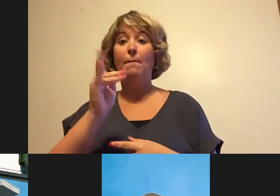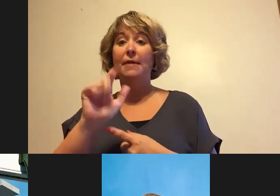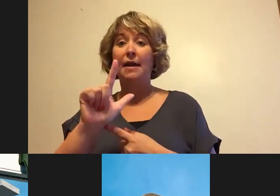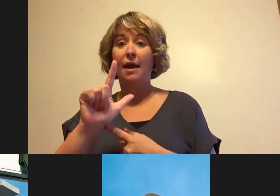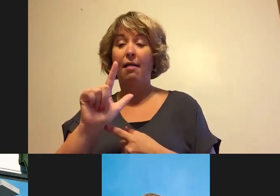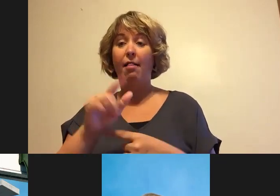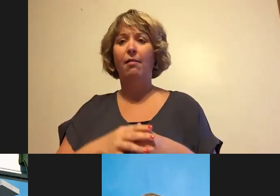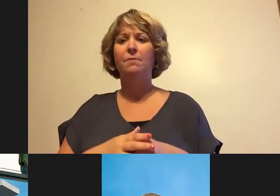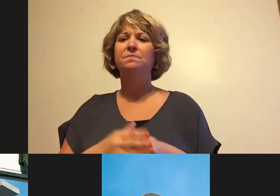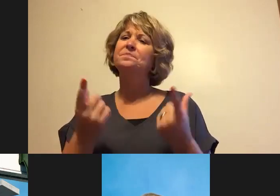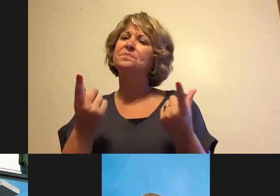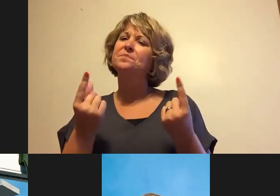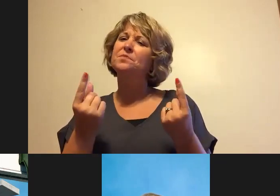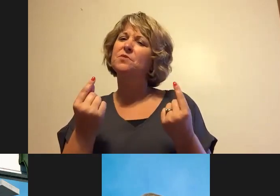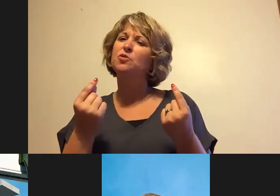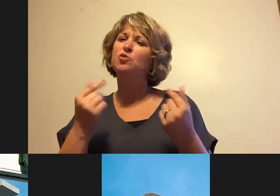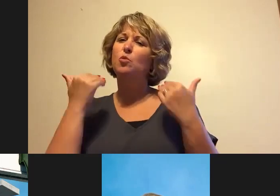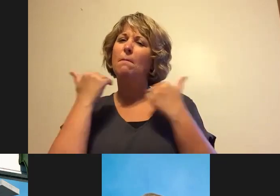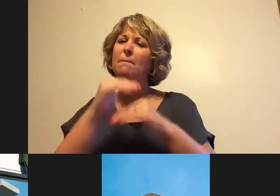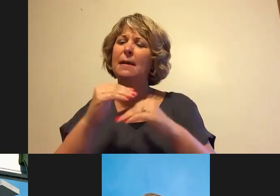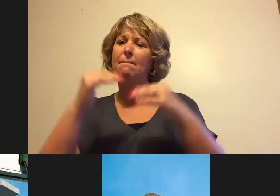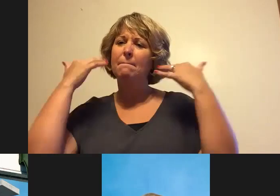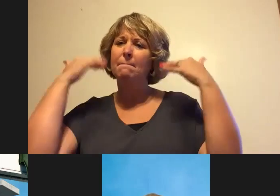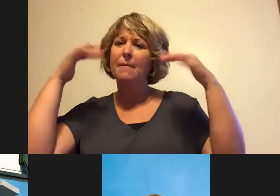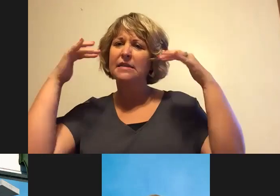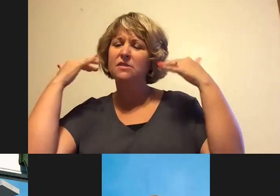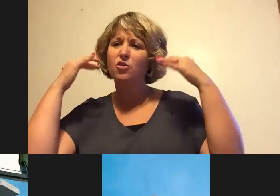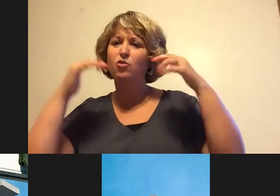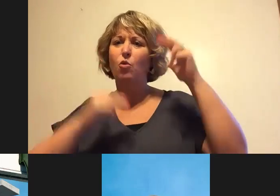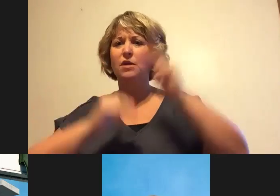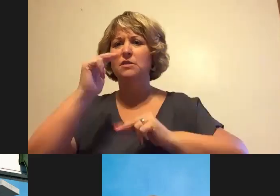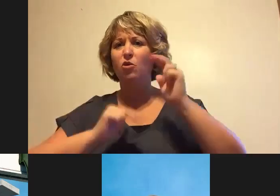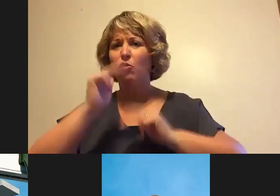minimize the noise generated by construction vehicles backing in from Sheridan?